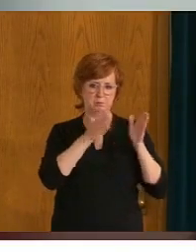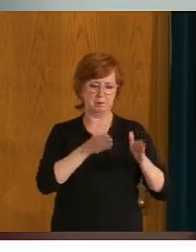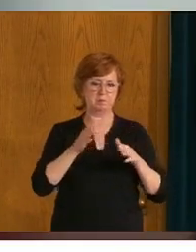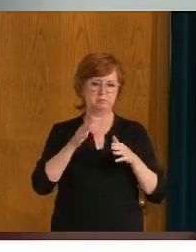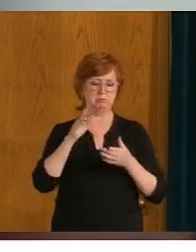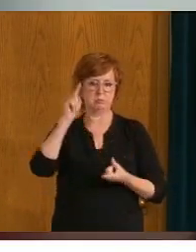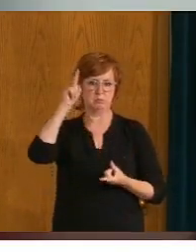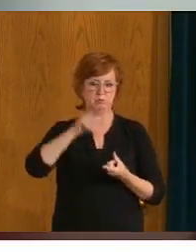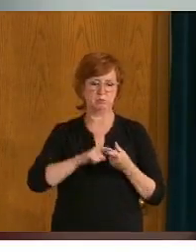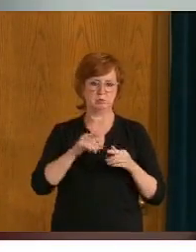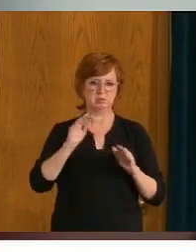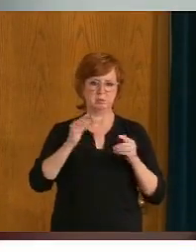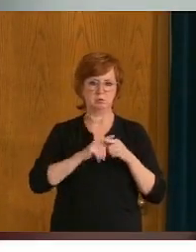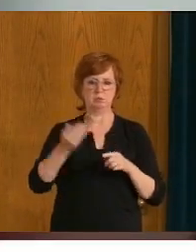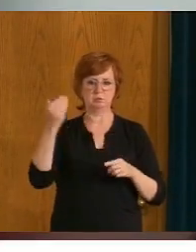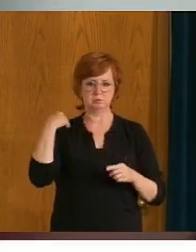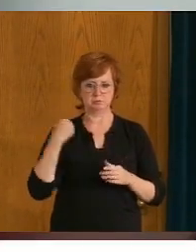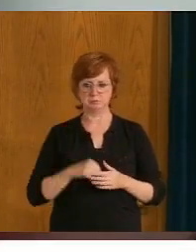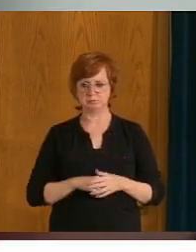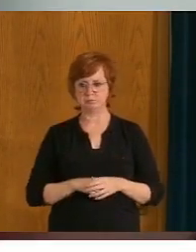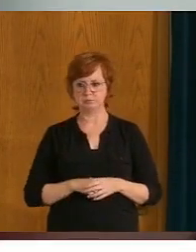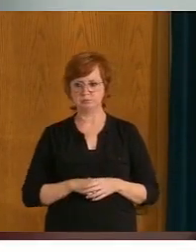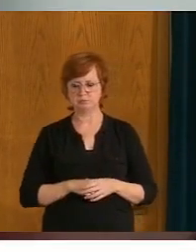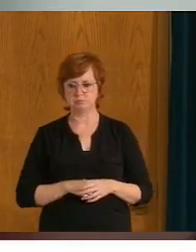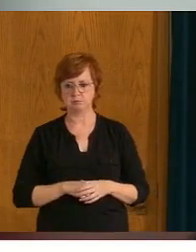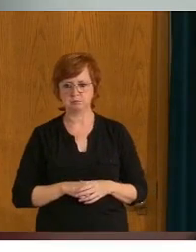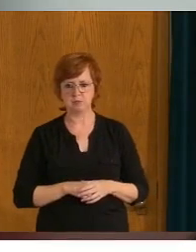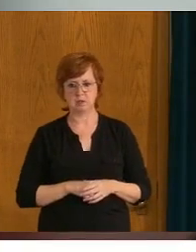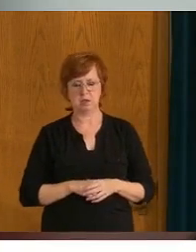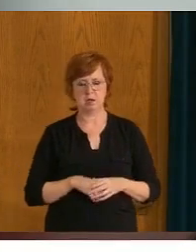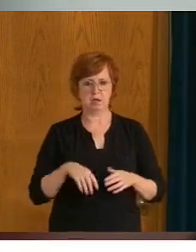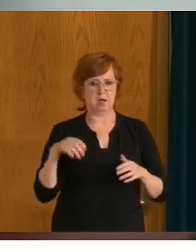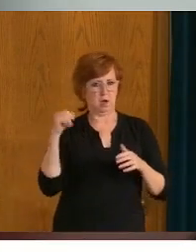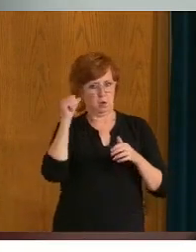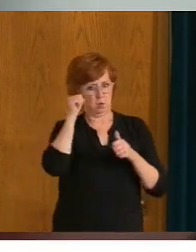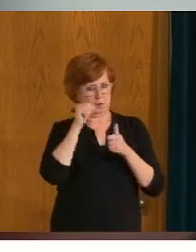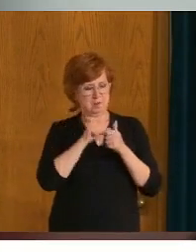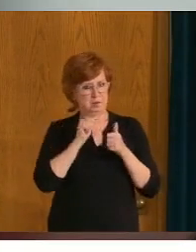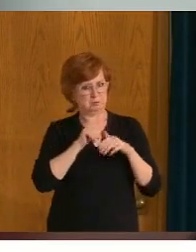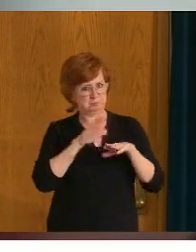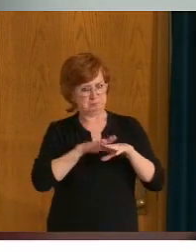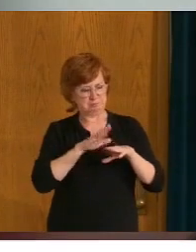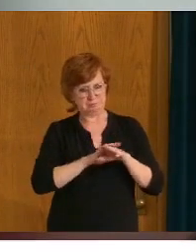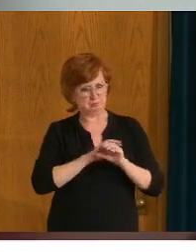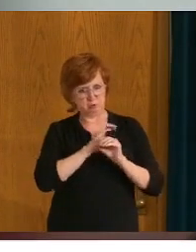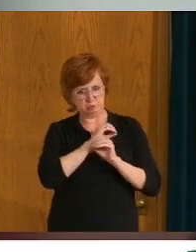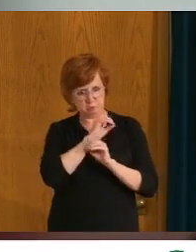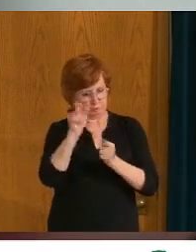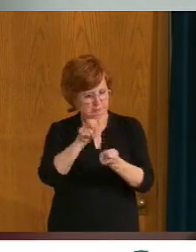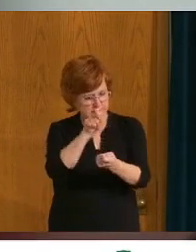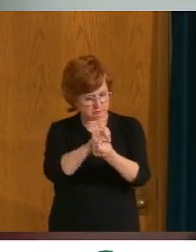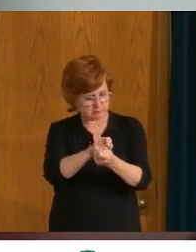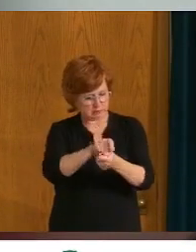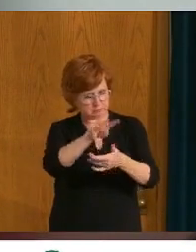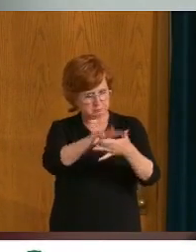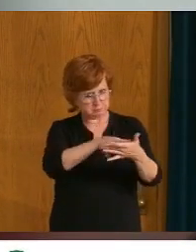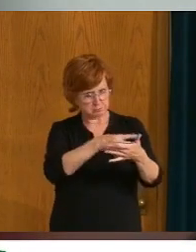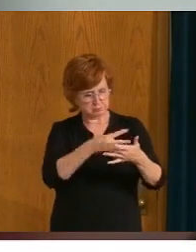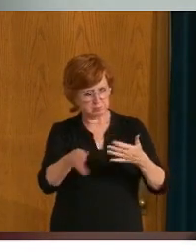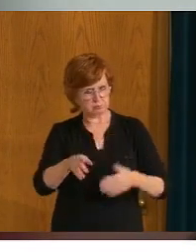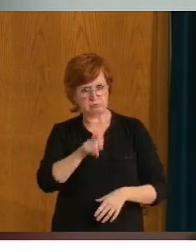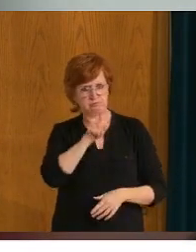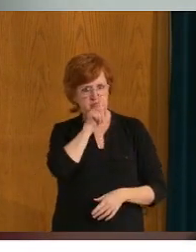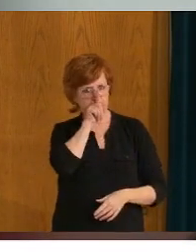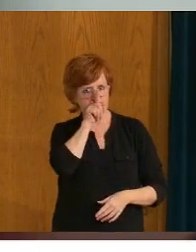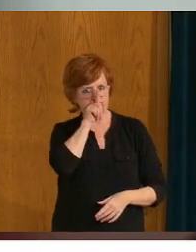So just quickly to add, I mean, you know, there is no defined time period or date that we've selected to reduce hours or cut back